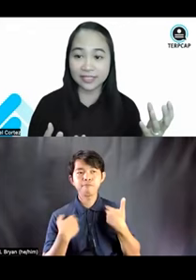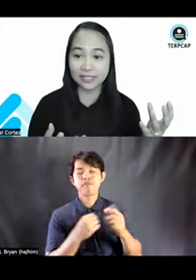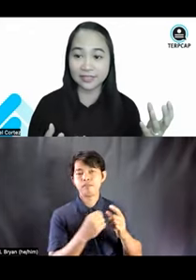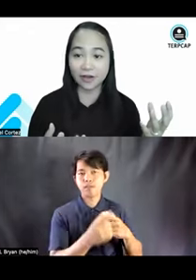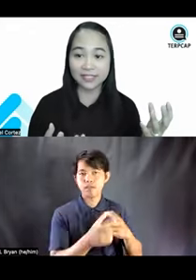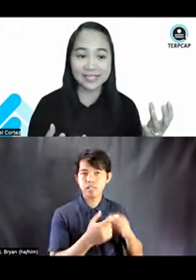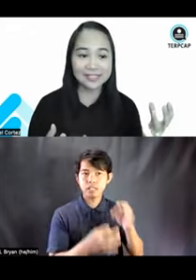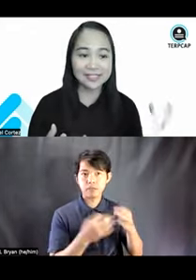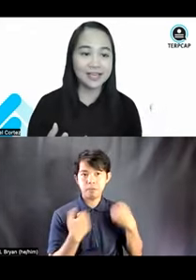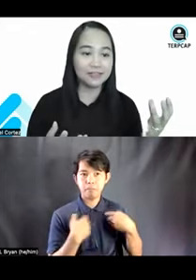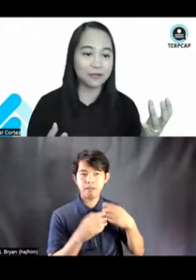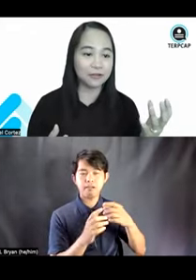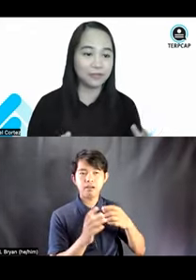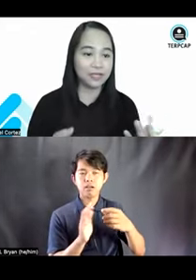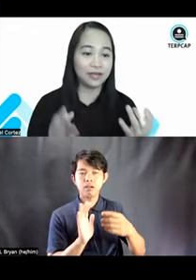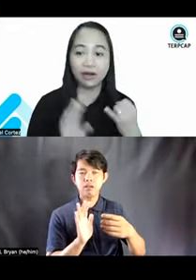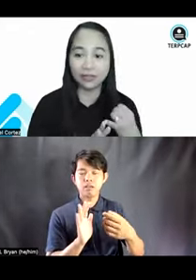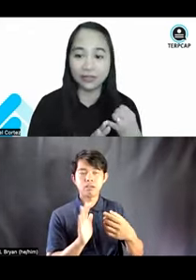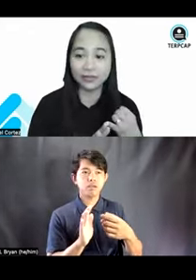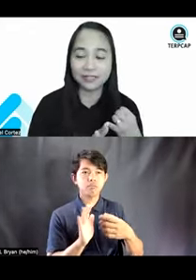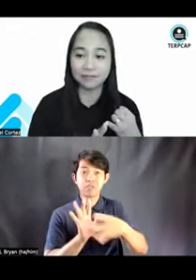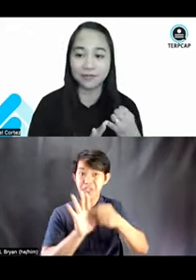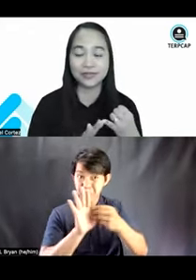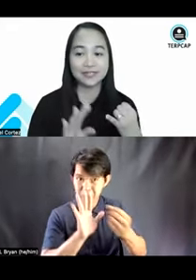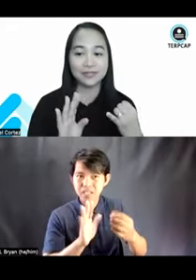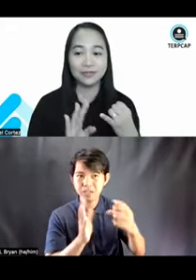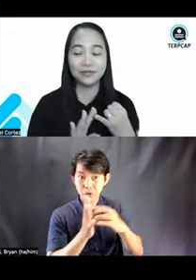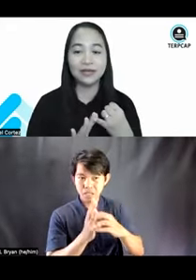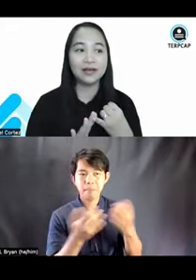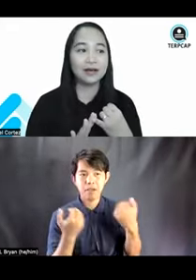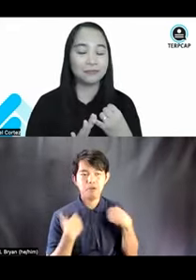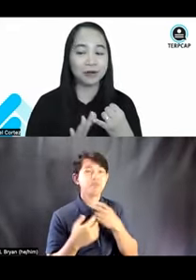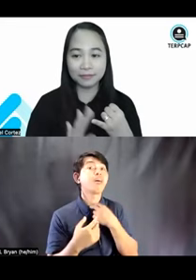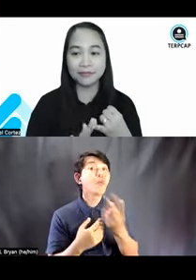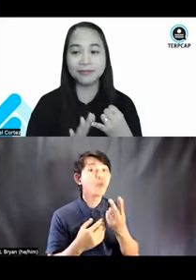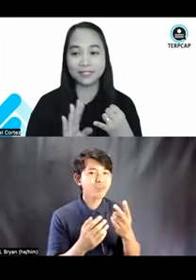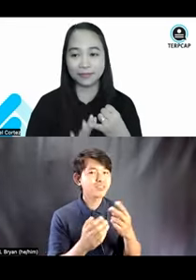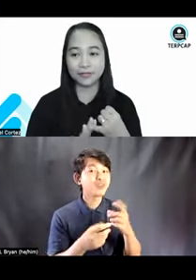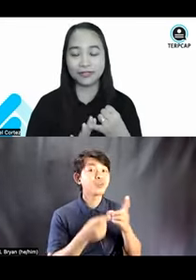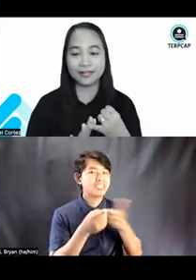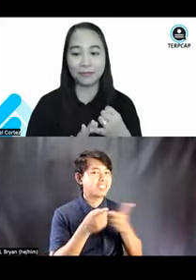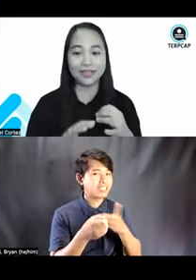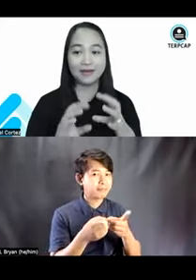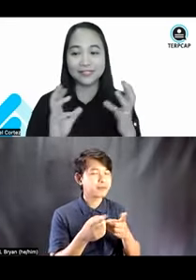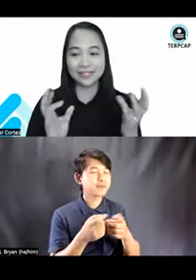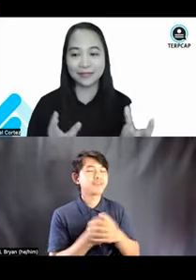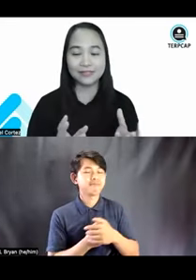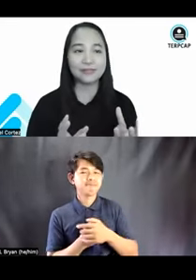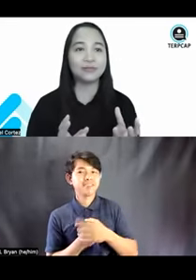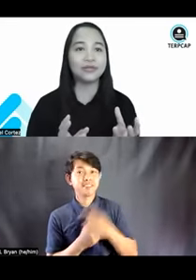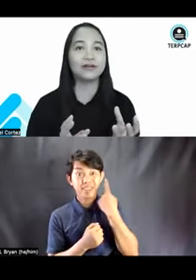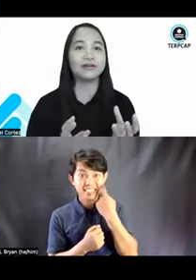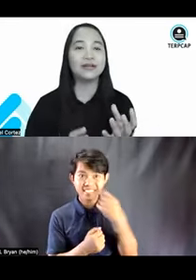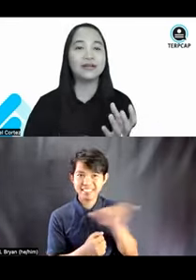-recorded contents, there should be an audio description. So, as you probably must have heard in our countdown,